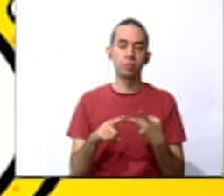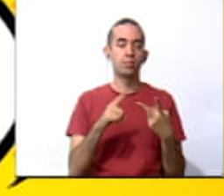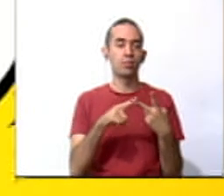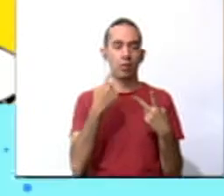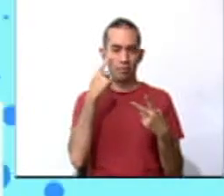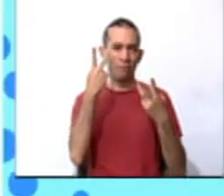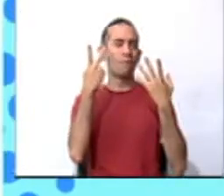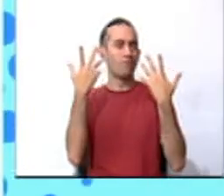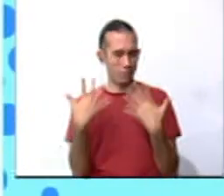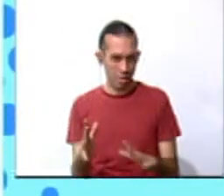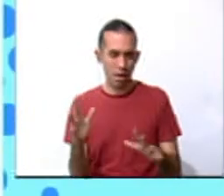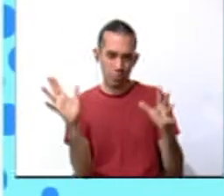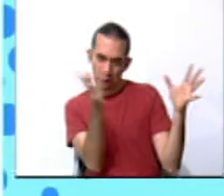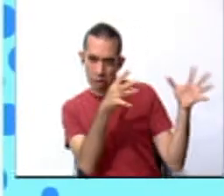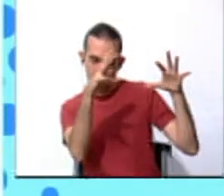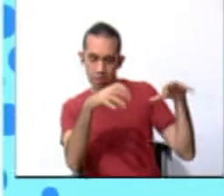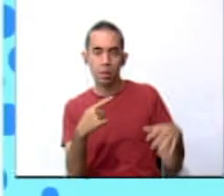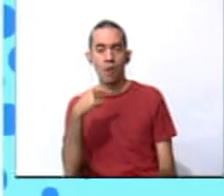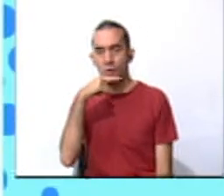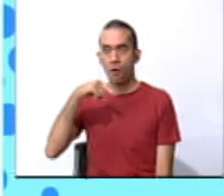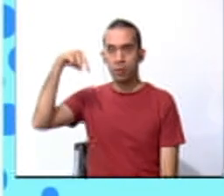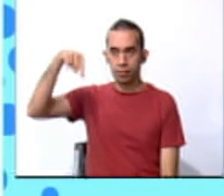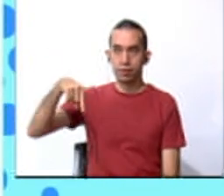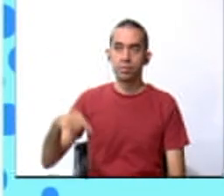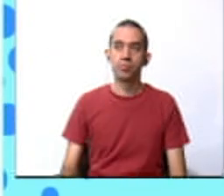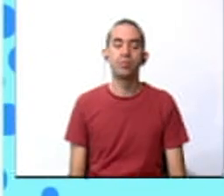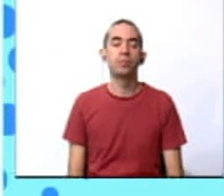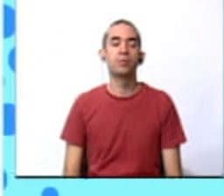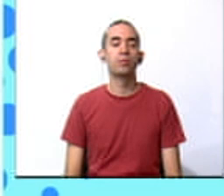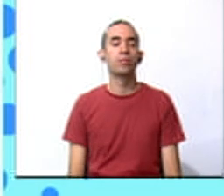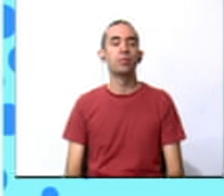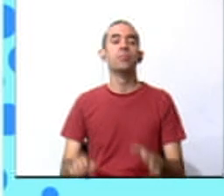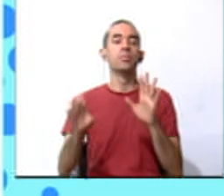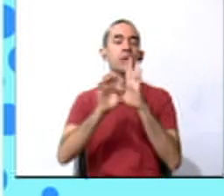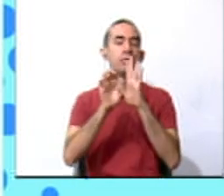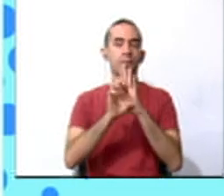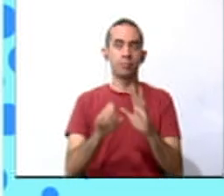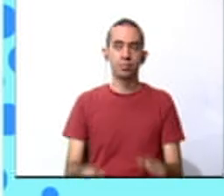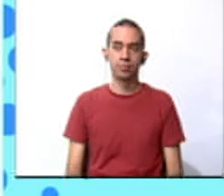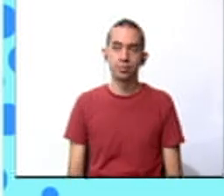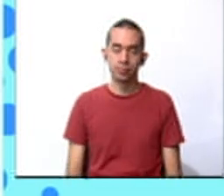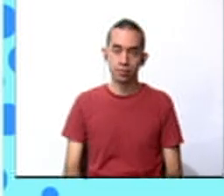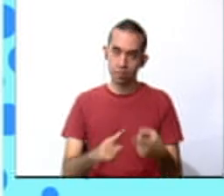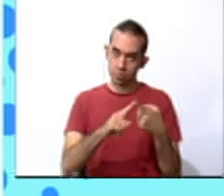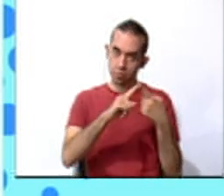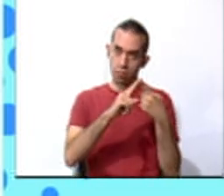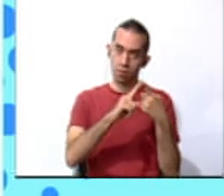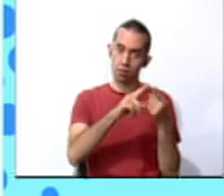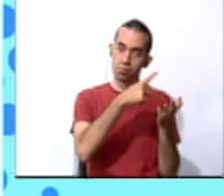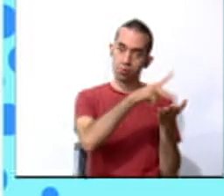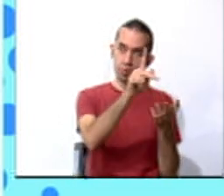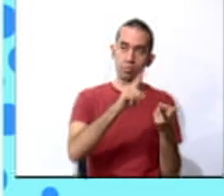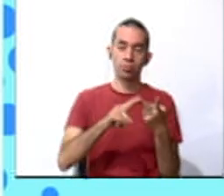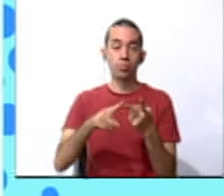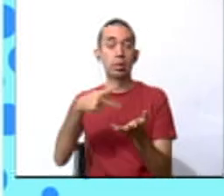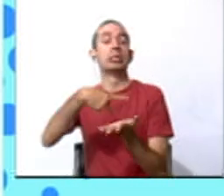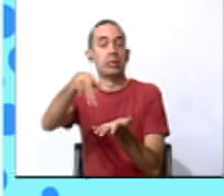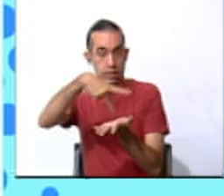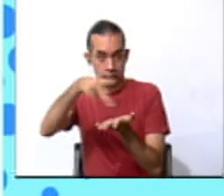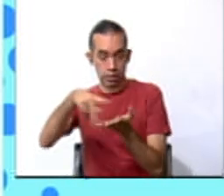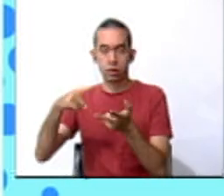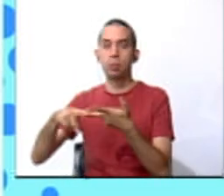weather. We have a red arrow. Let's see the other example. Pay, paying, and paid.